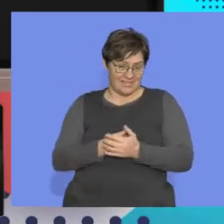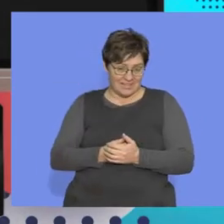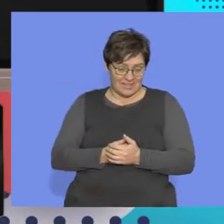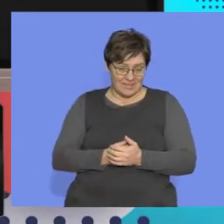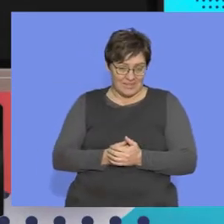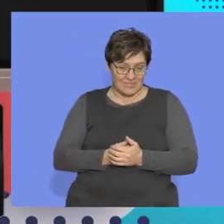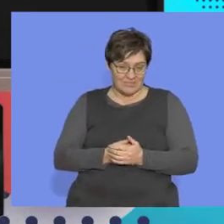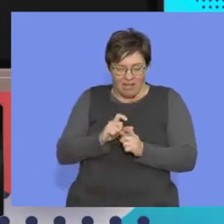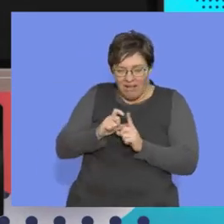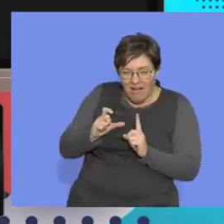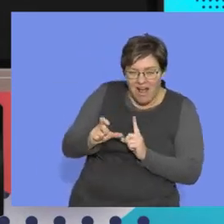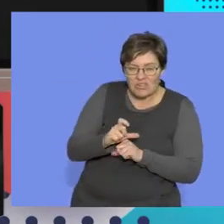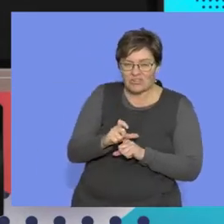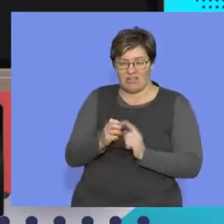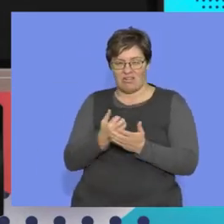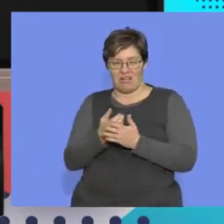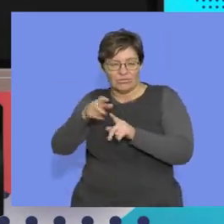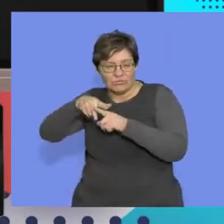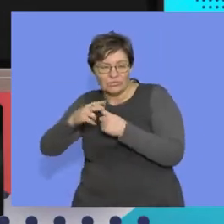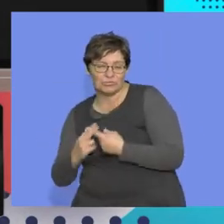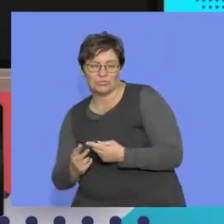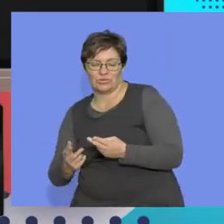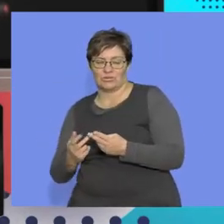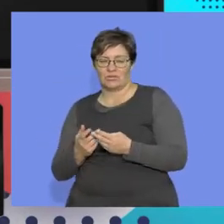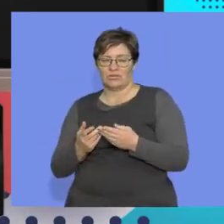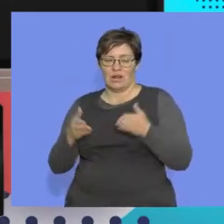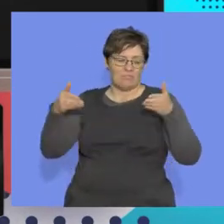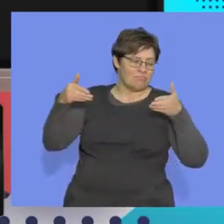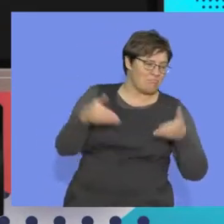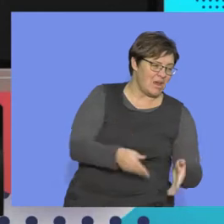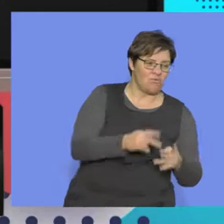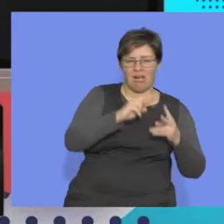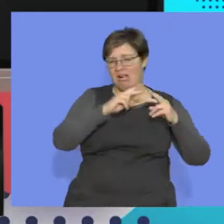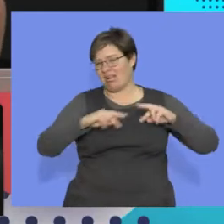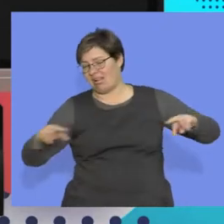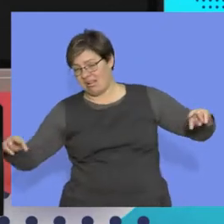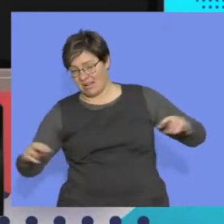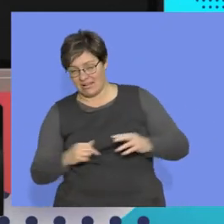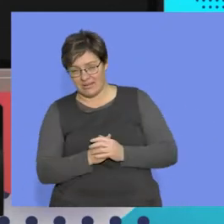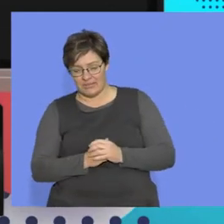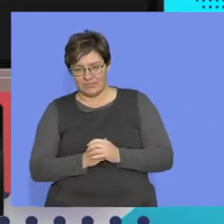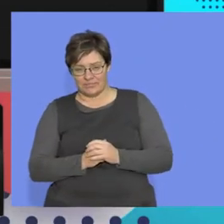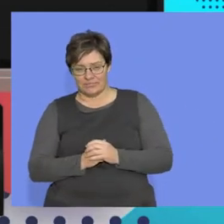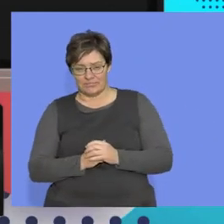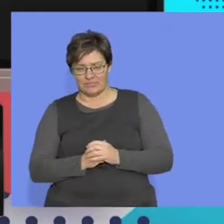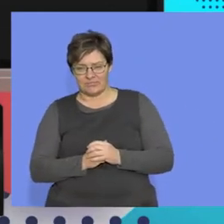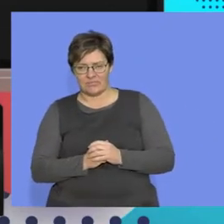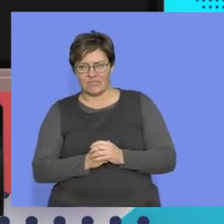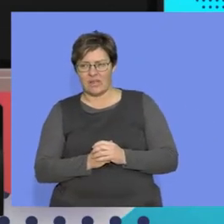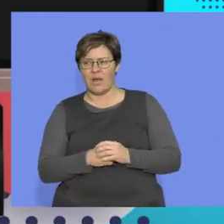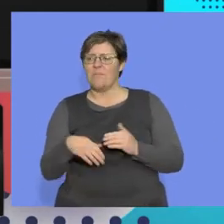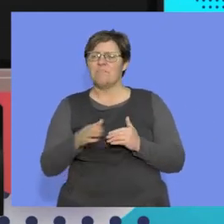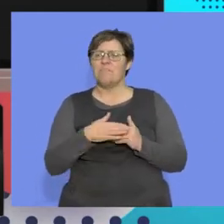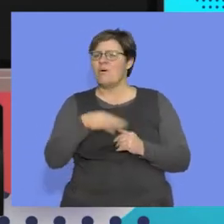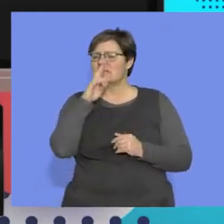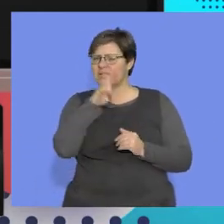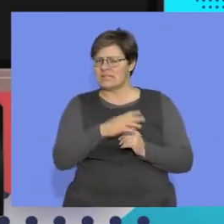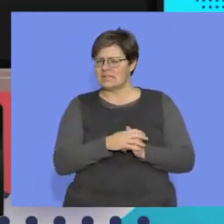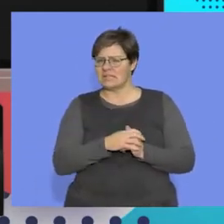of intelligence, cultural evidence, tools, burials, et cetera. What else do we see? Remember,